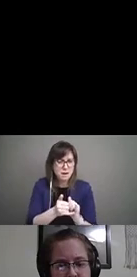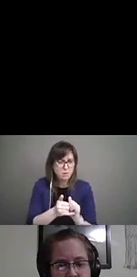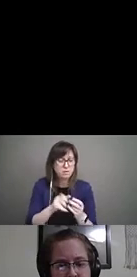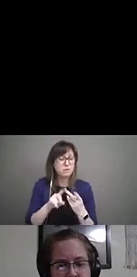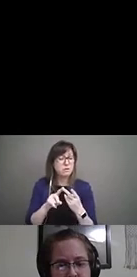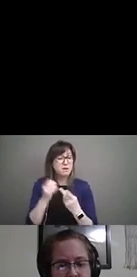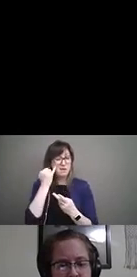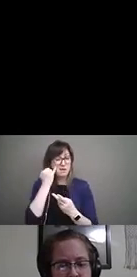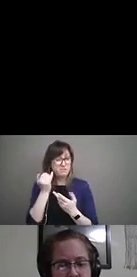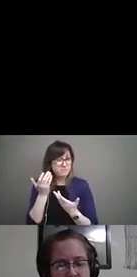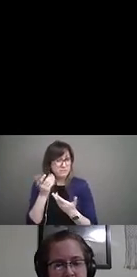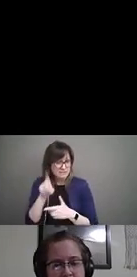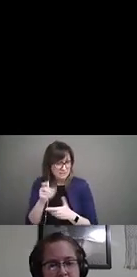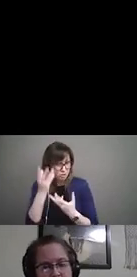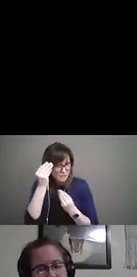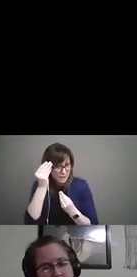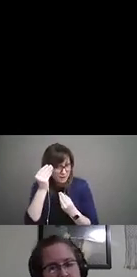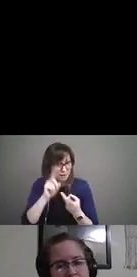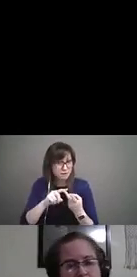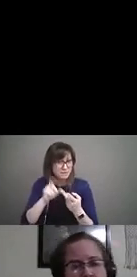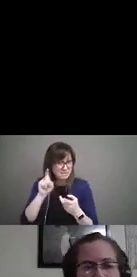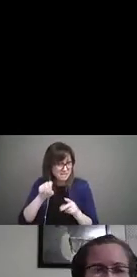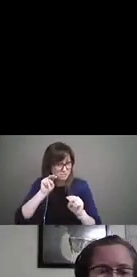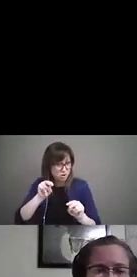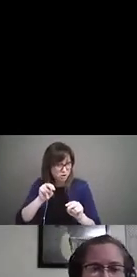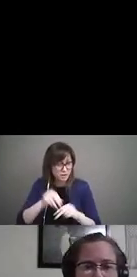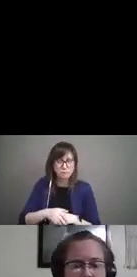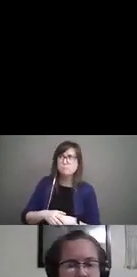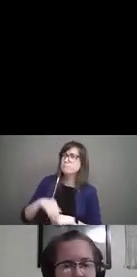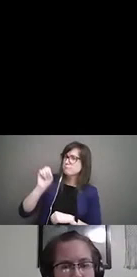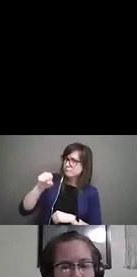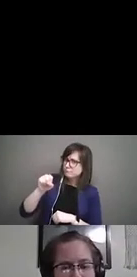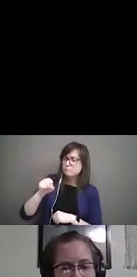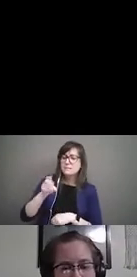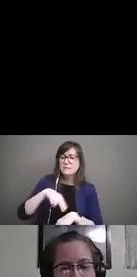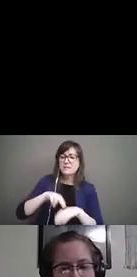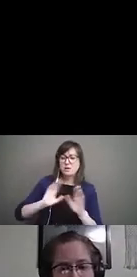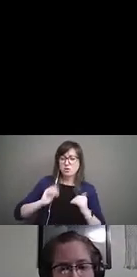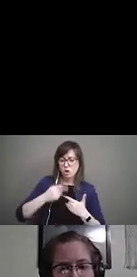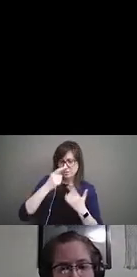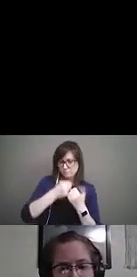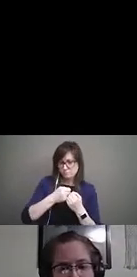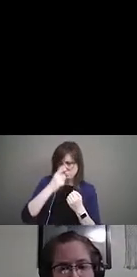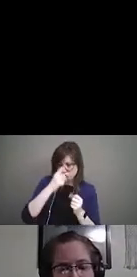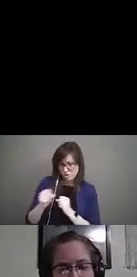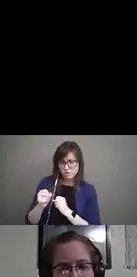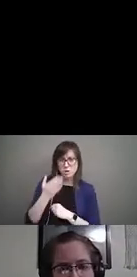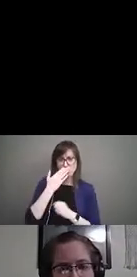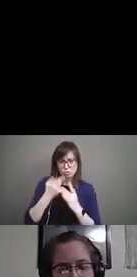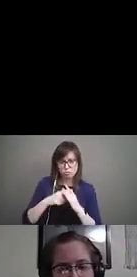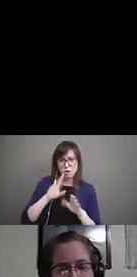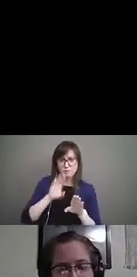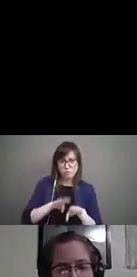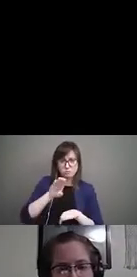monitoring for that? Yeah, so the national autism strategy can be a starting point for change and it shouldn't be an end point. Certain